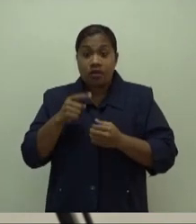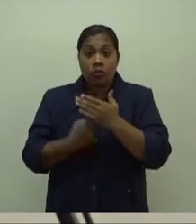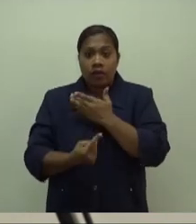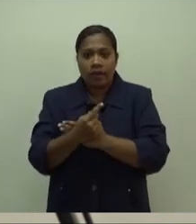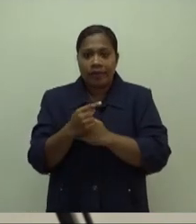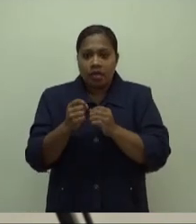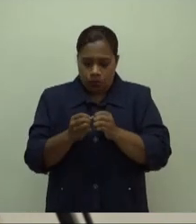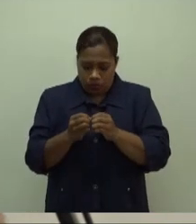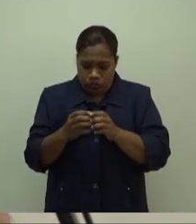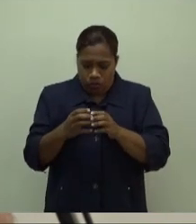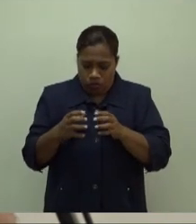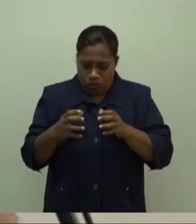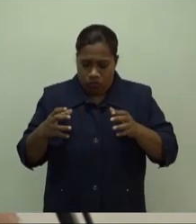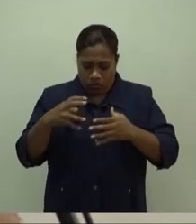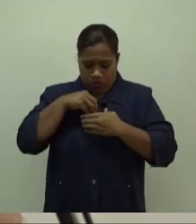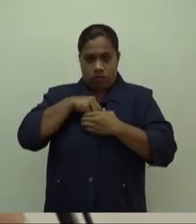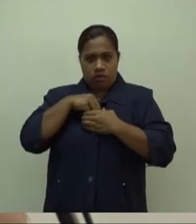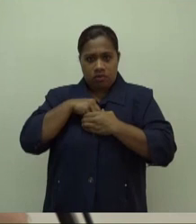primarily to the over-consumption of sugar,